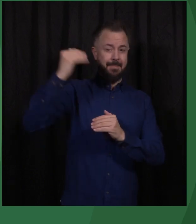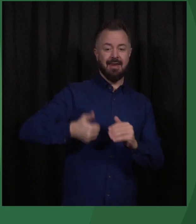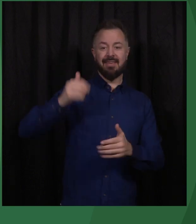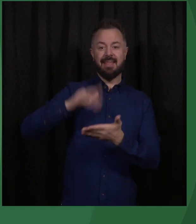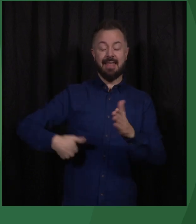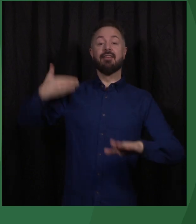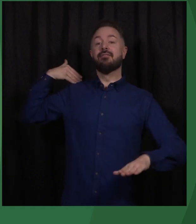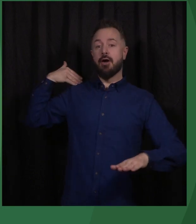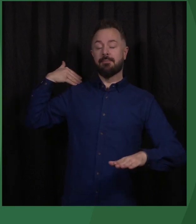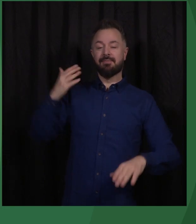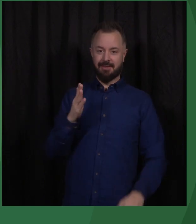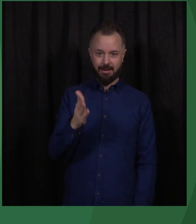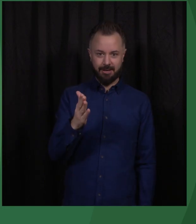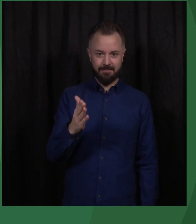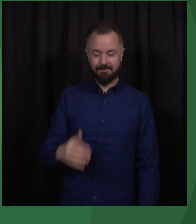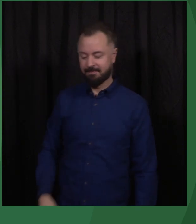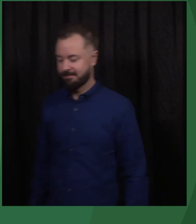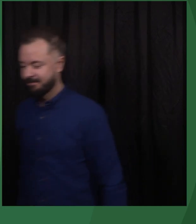Thank you. Thank you.